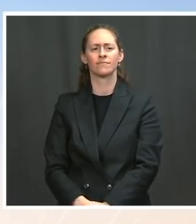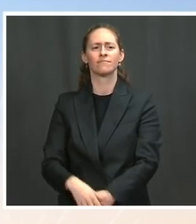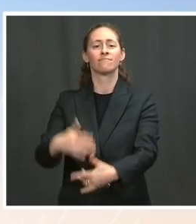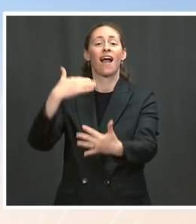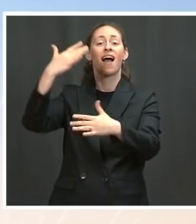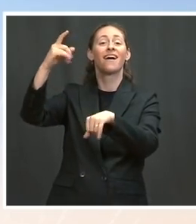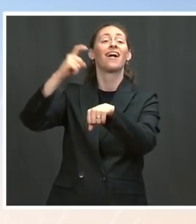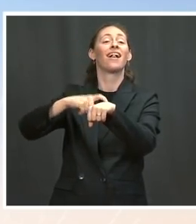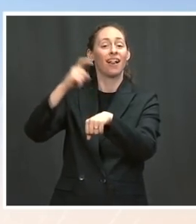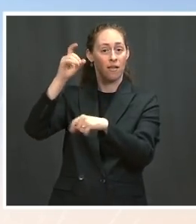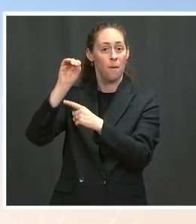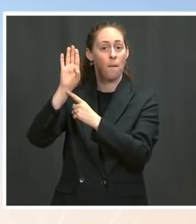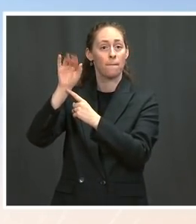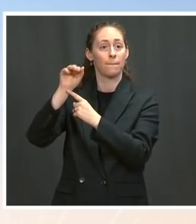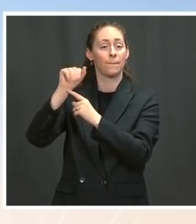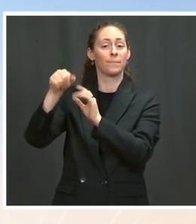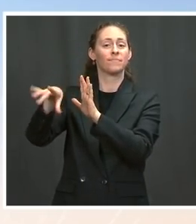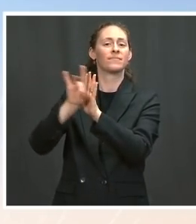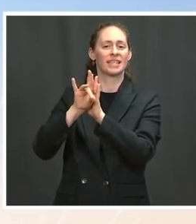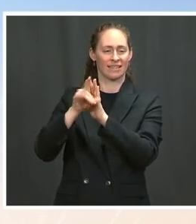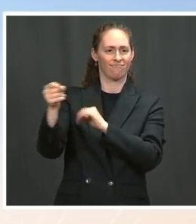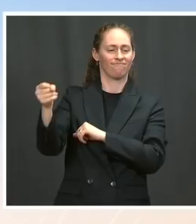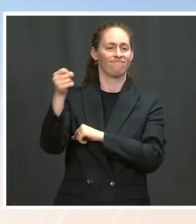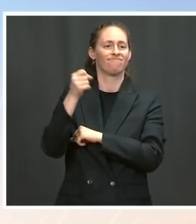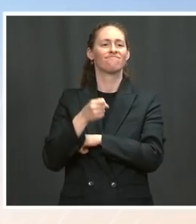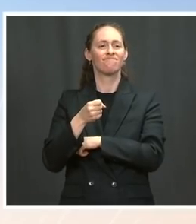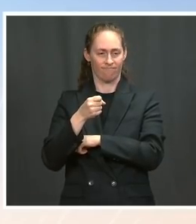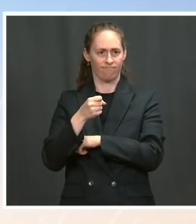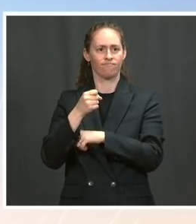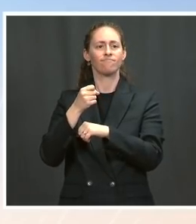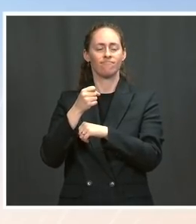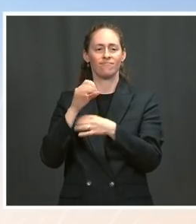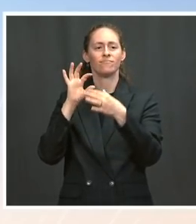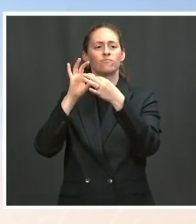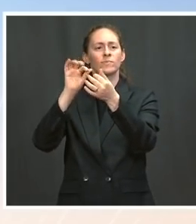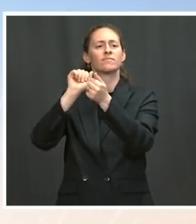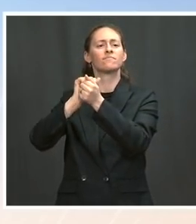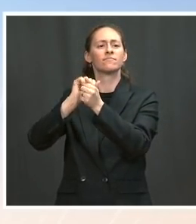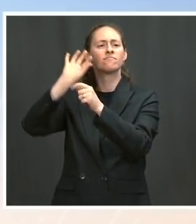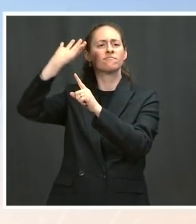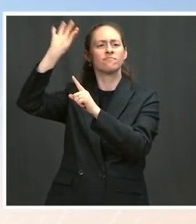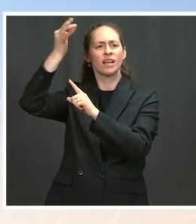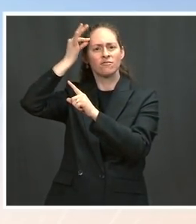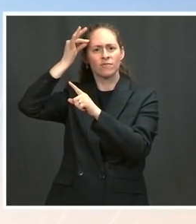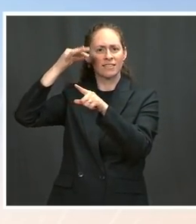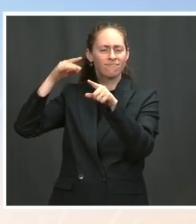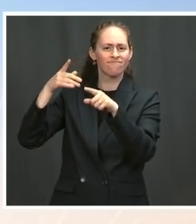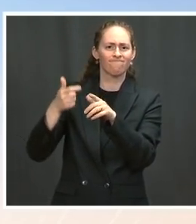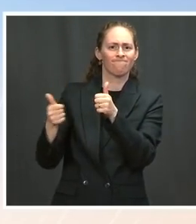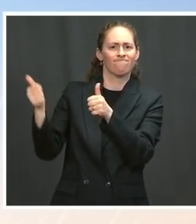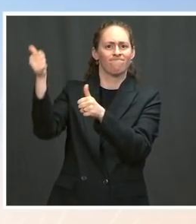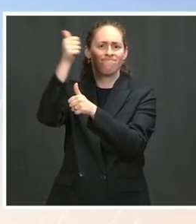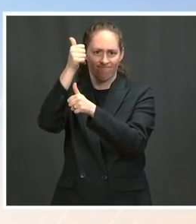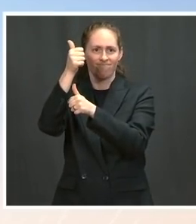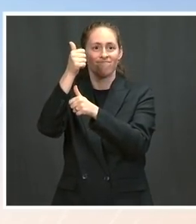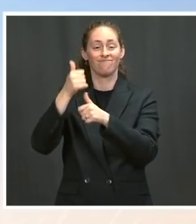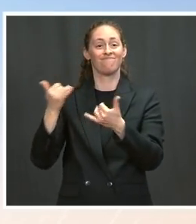central banker. She can take a couple of questions. As always, I will be the bad cop. And again, thank you, Secretary Yellen, for joining us.